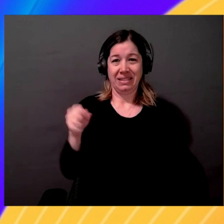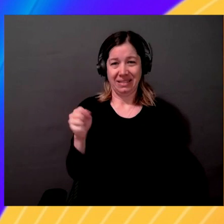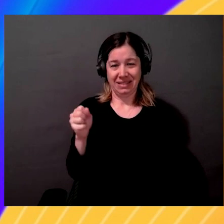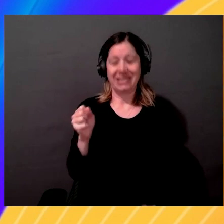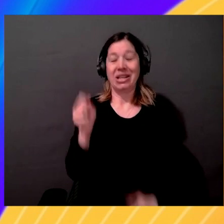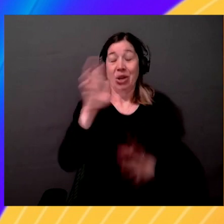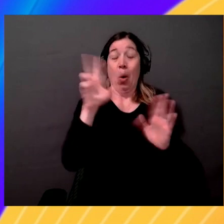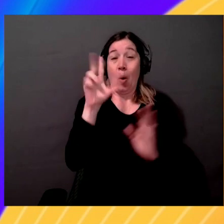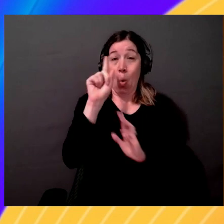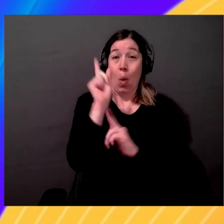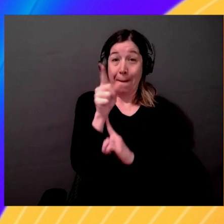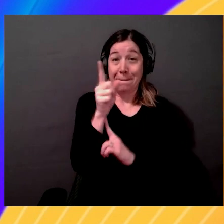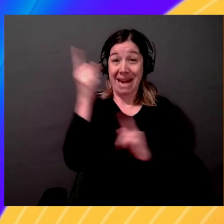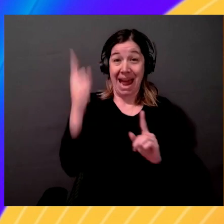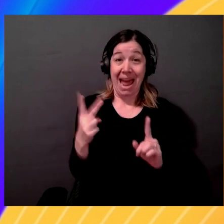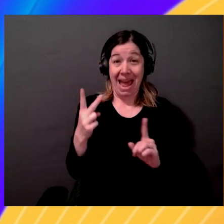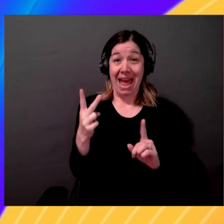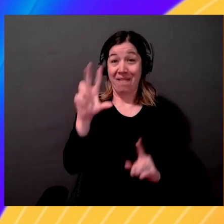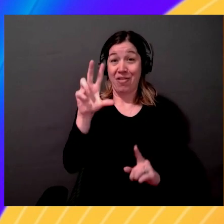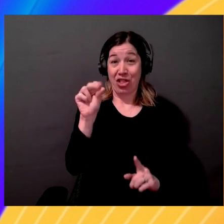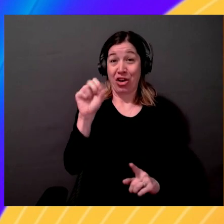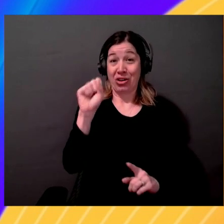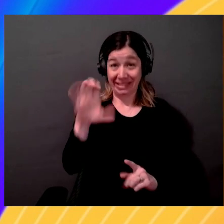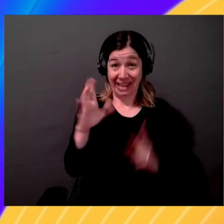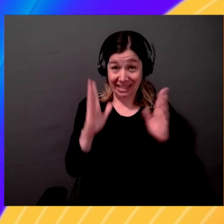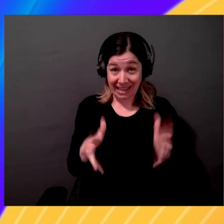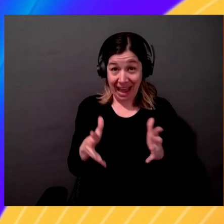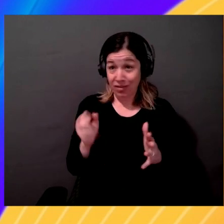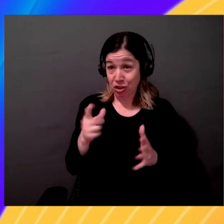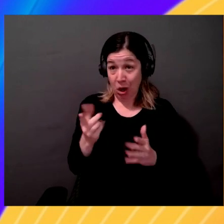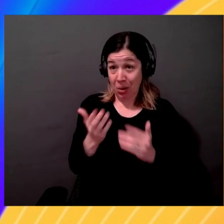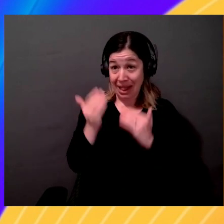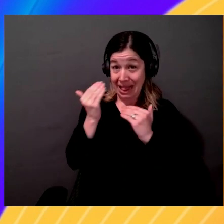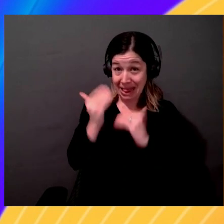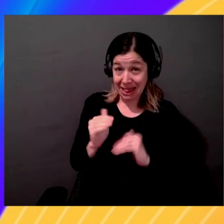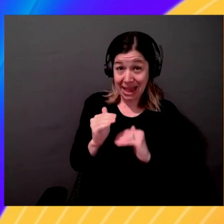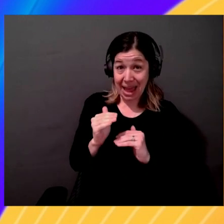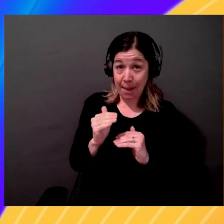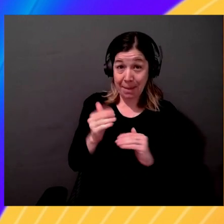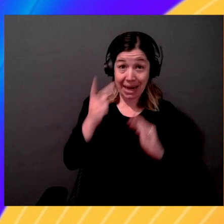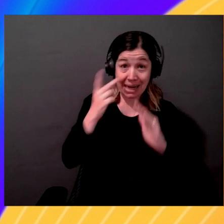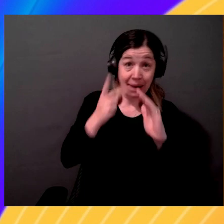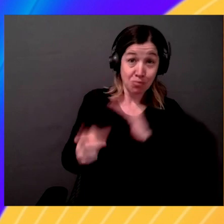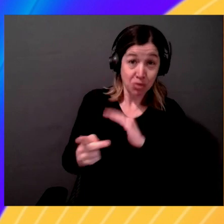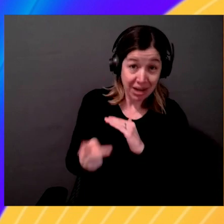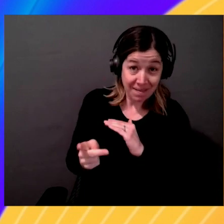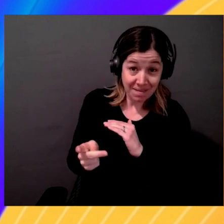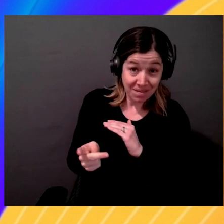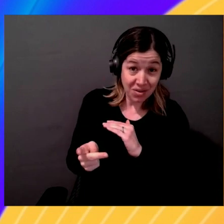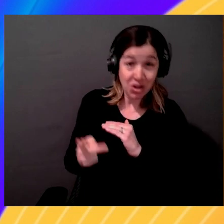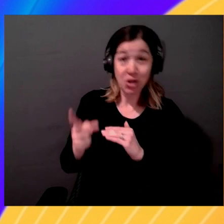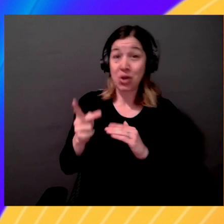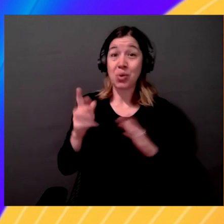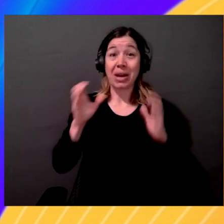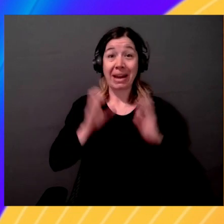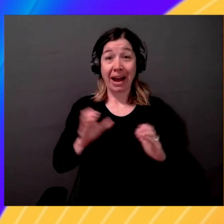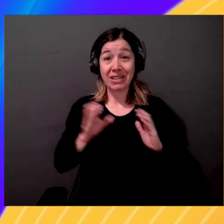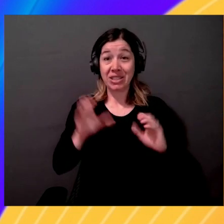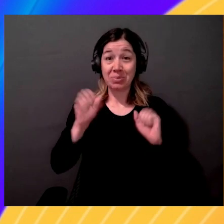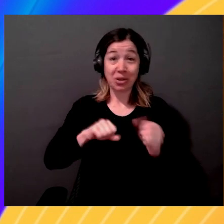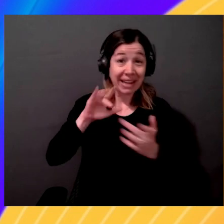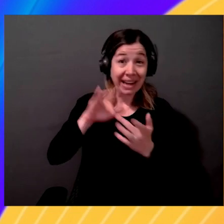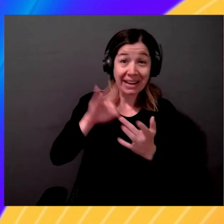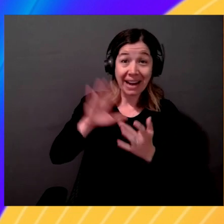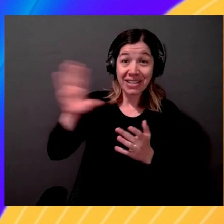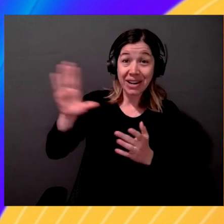Okay. It's a limited preview. Limited preview. Customers can contact their account manager, but